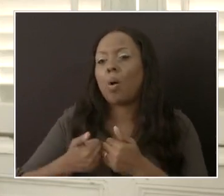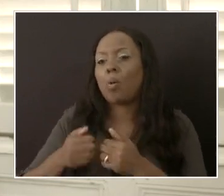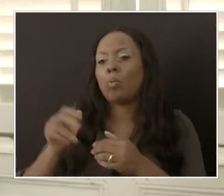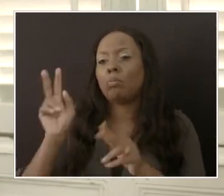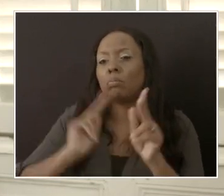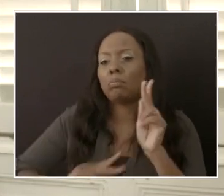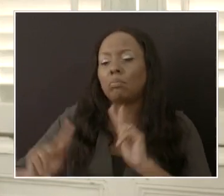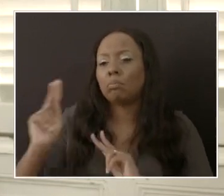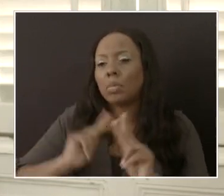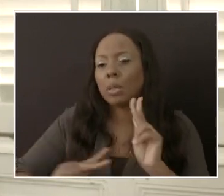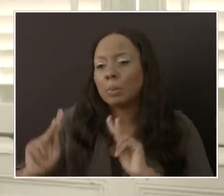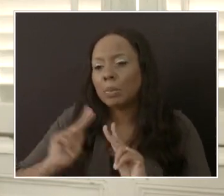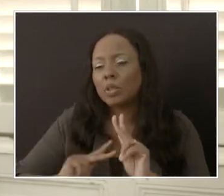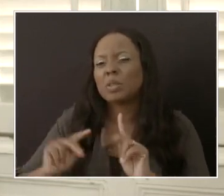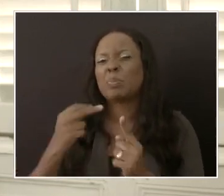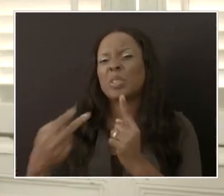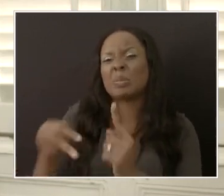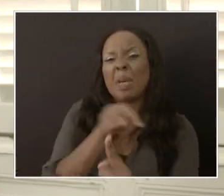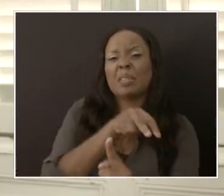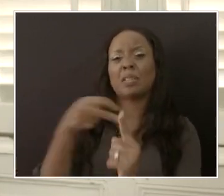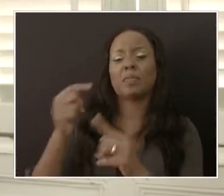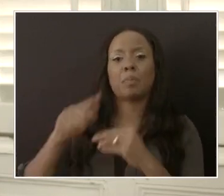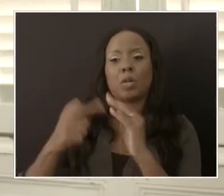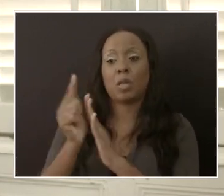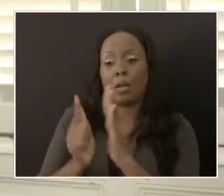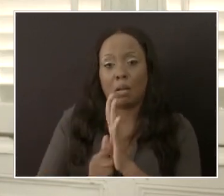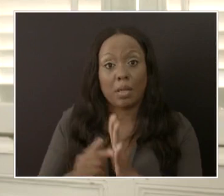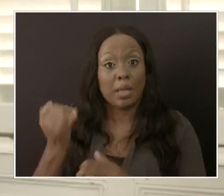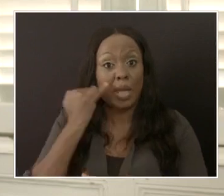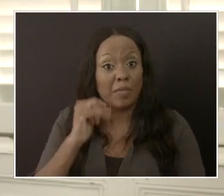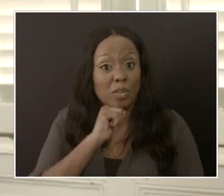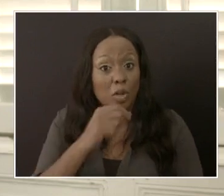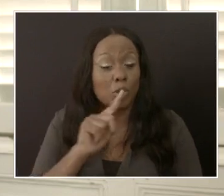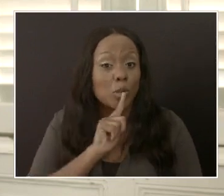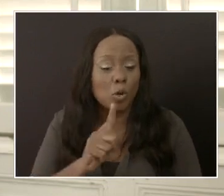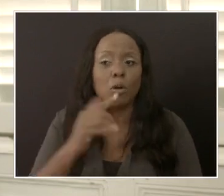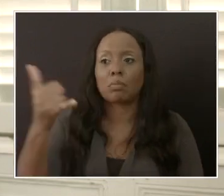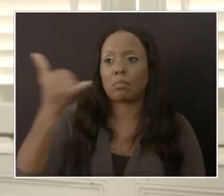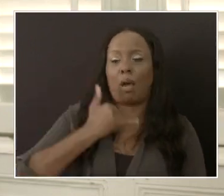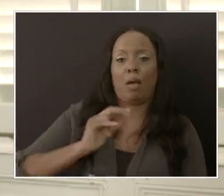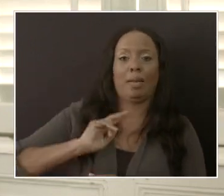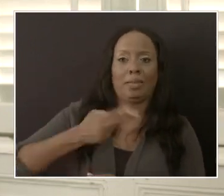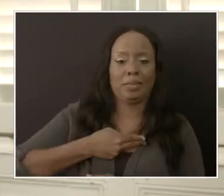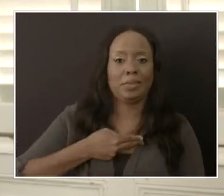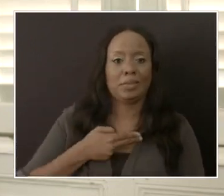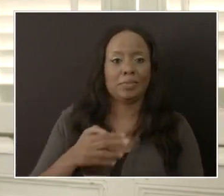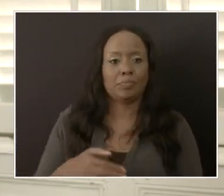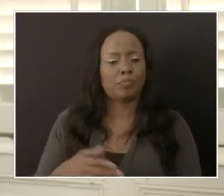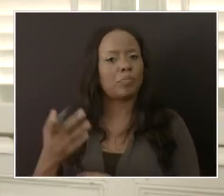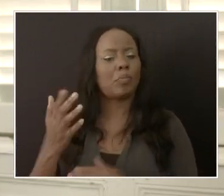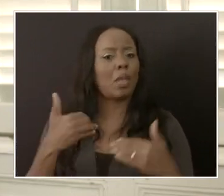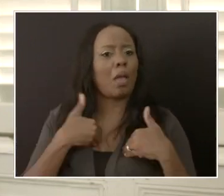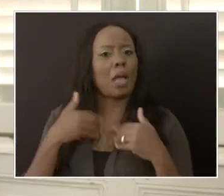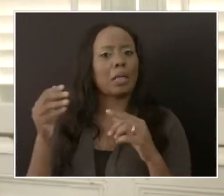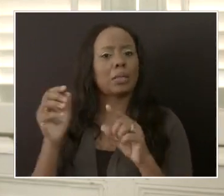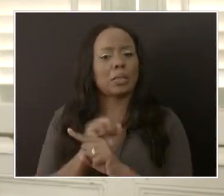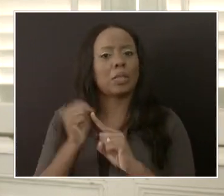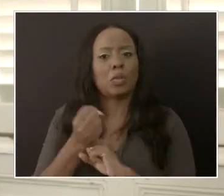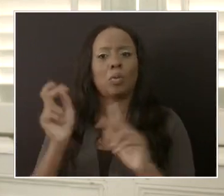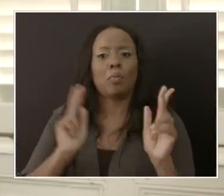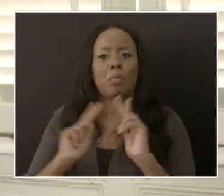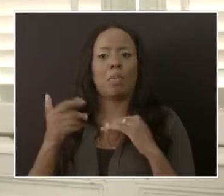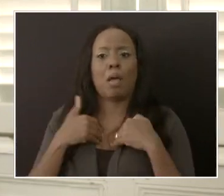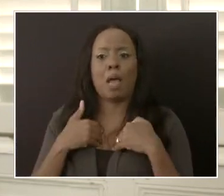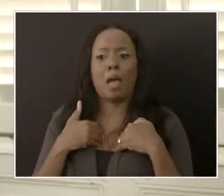is tell persons, if you're not sure, give us a call because we've had instances where persons had gatherings at their